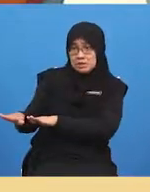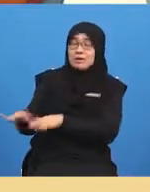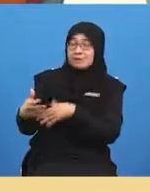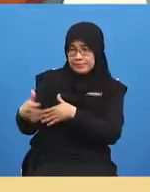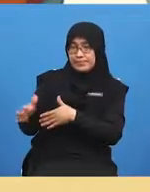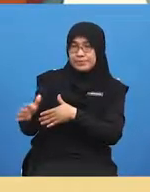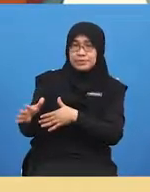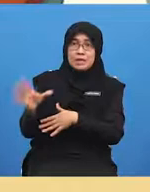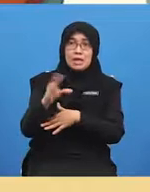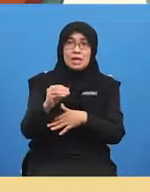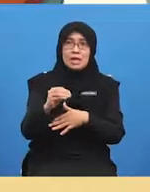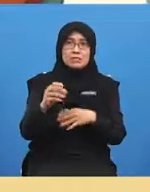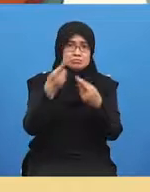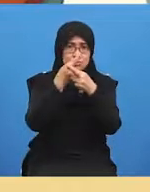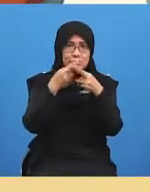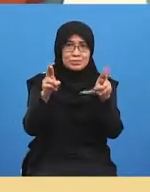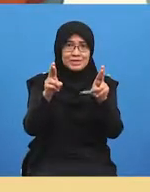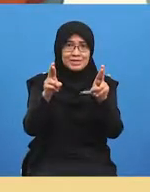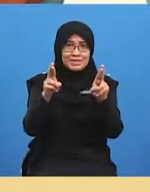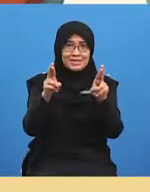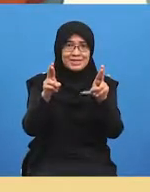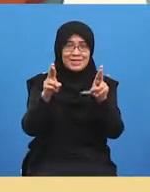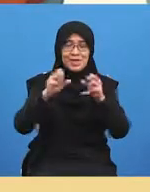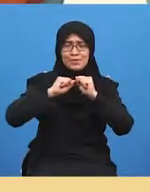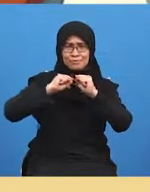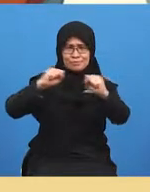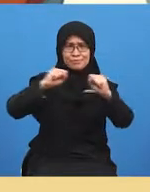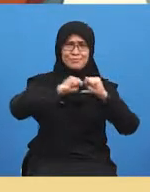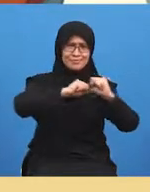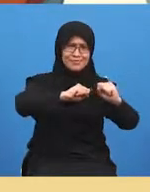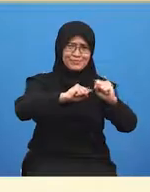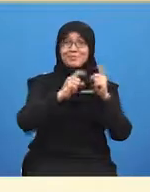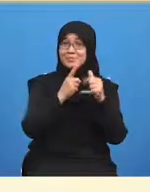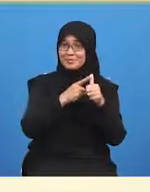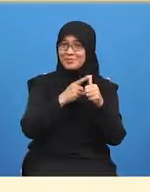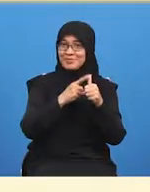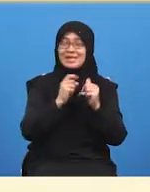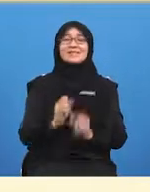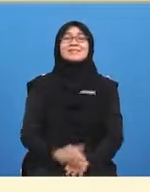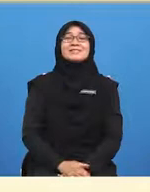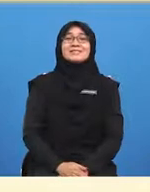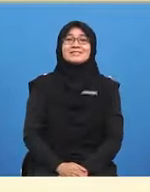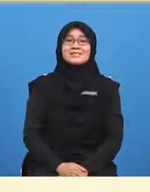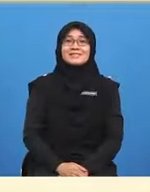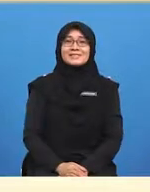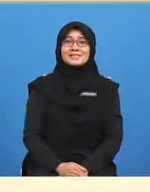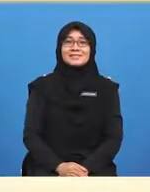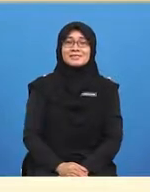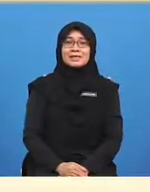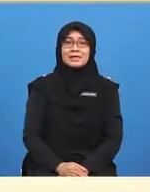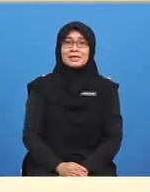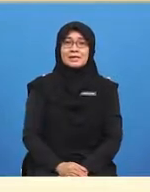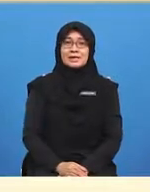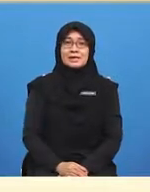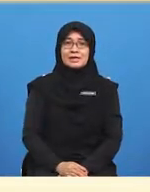and get ready to do the stretching so for stretching today we are going to reach